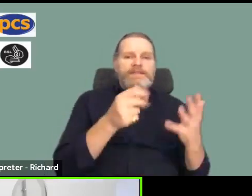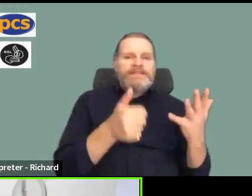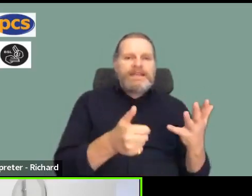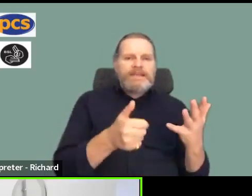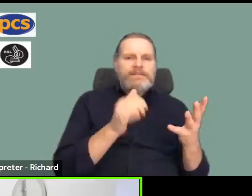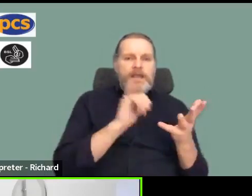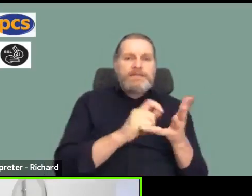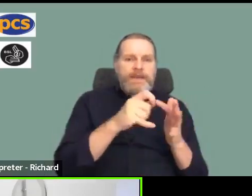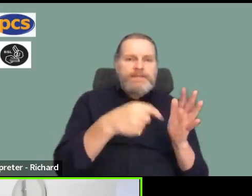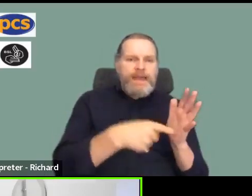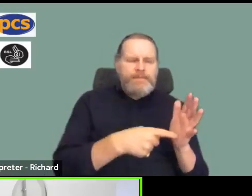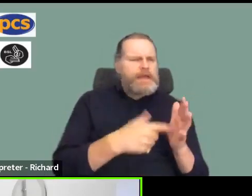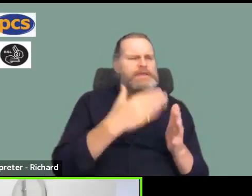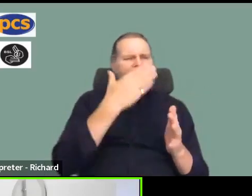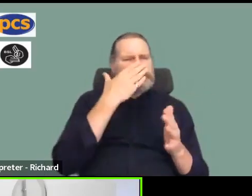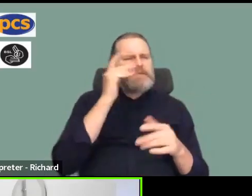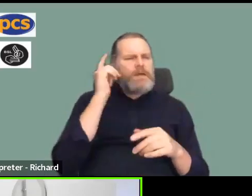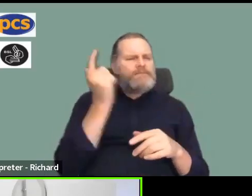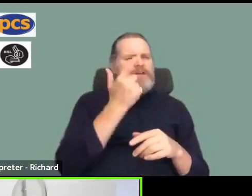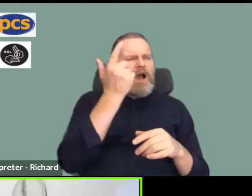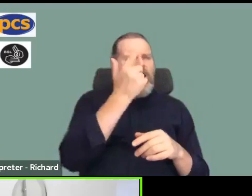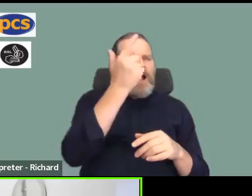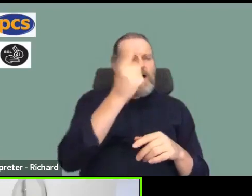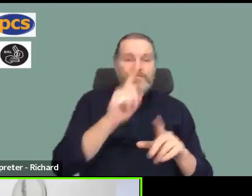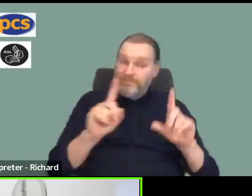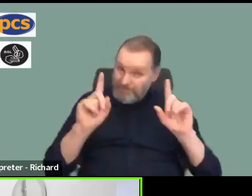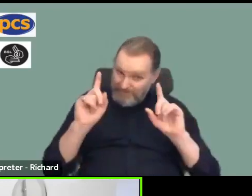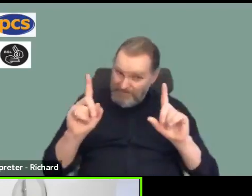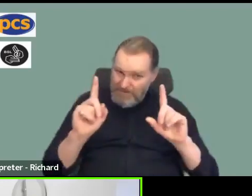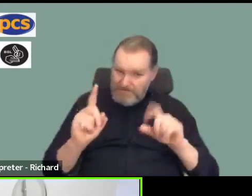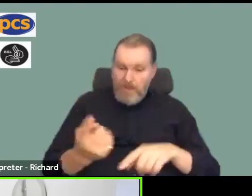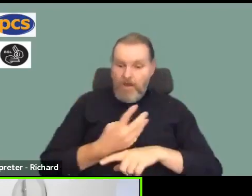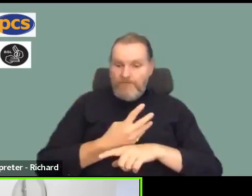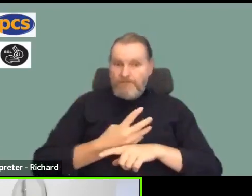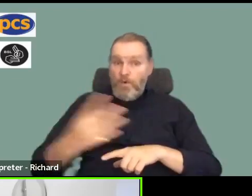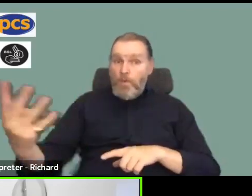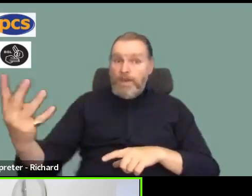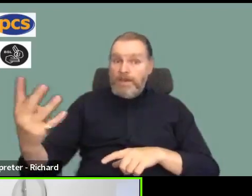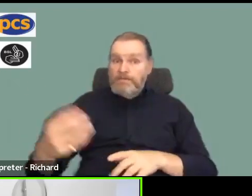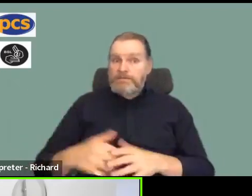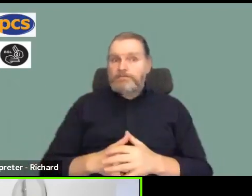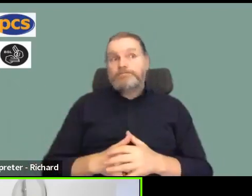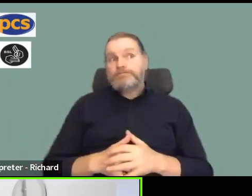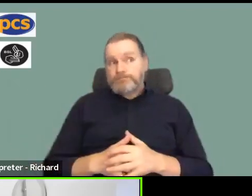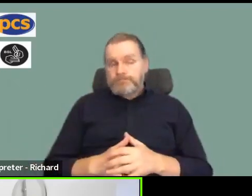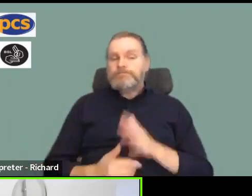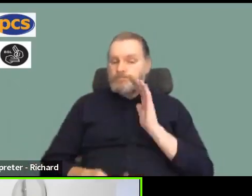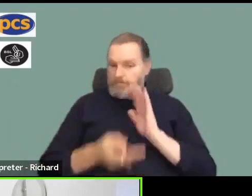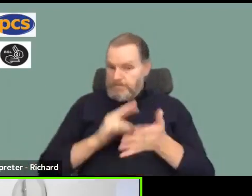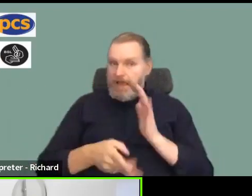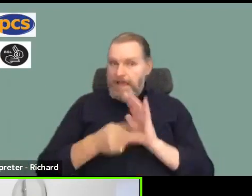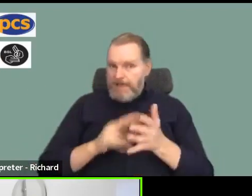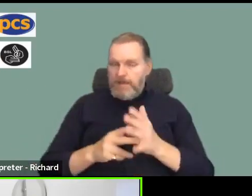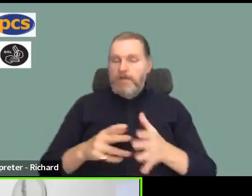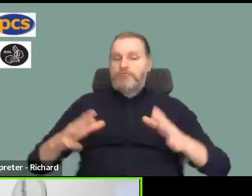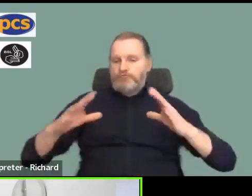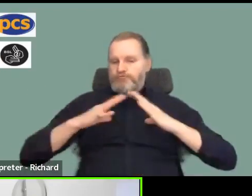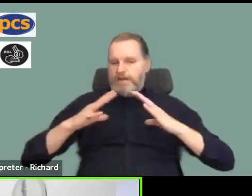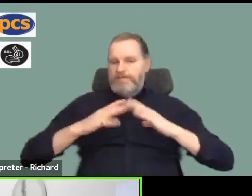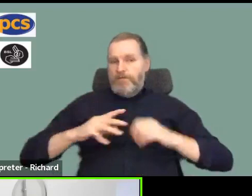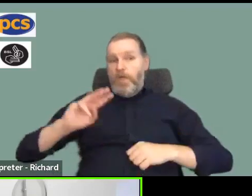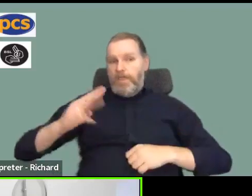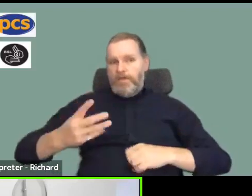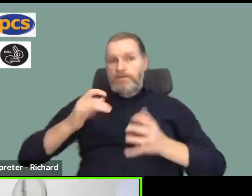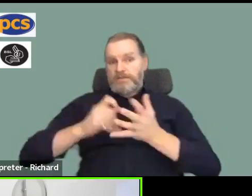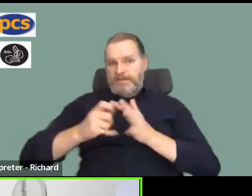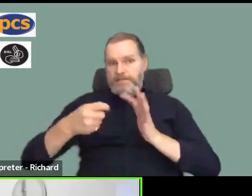put it into the context of the data cleanse that needs to take place in the next four weeks and the work that needs to take place in every branch between now and